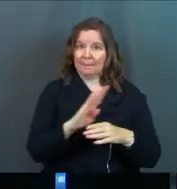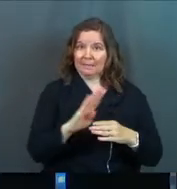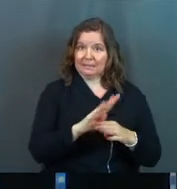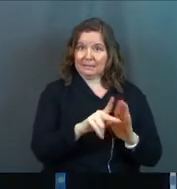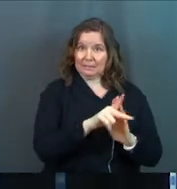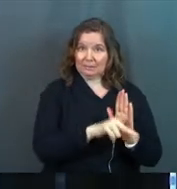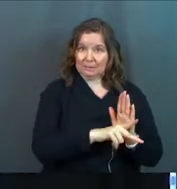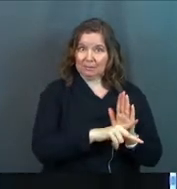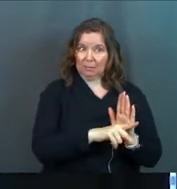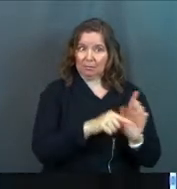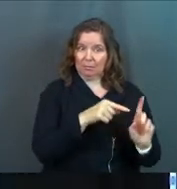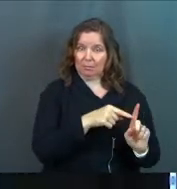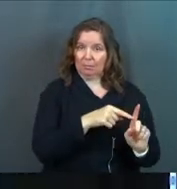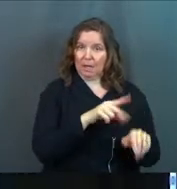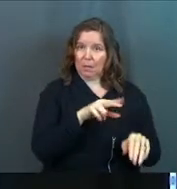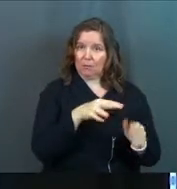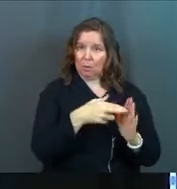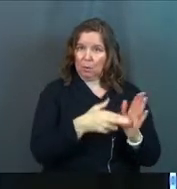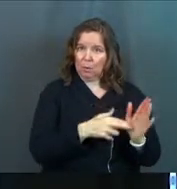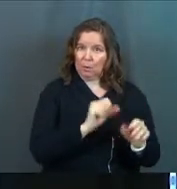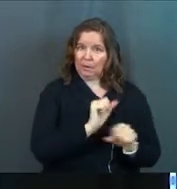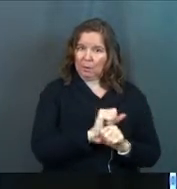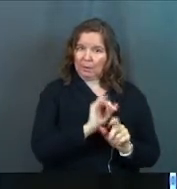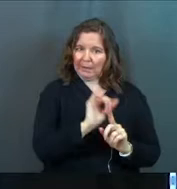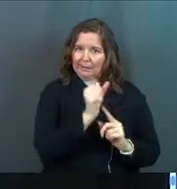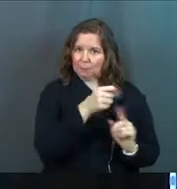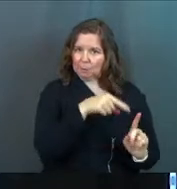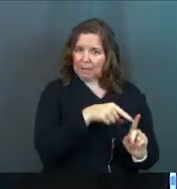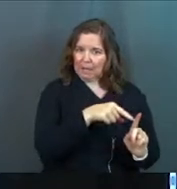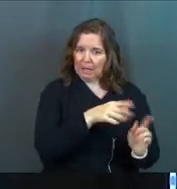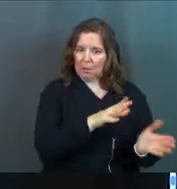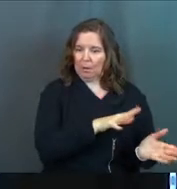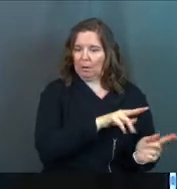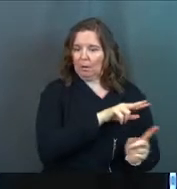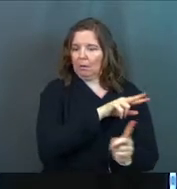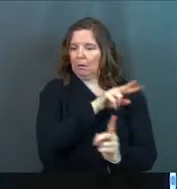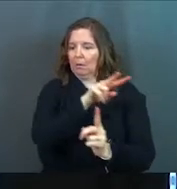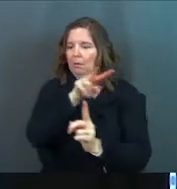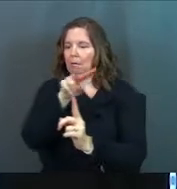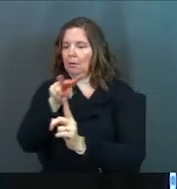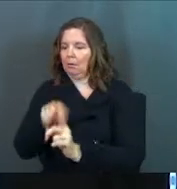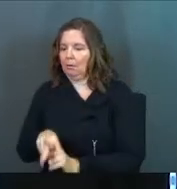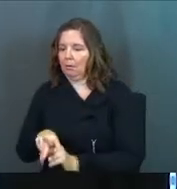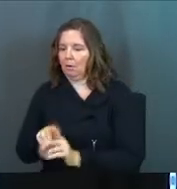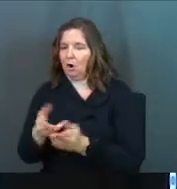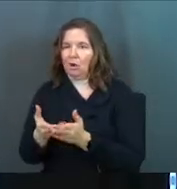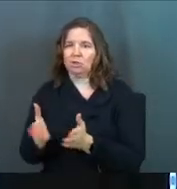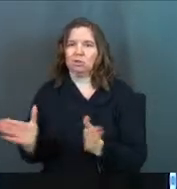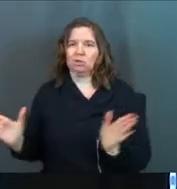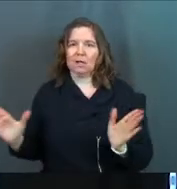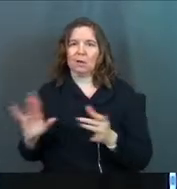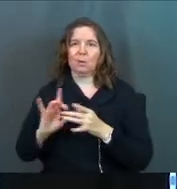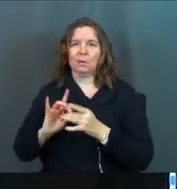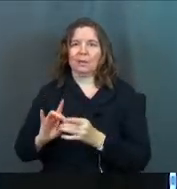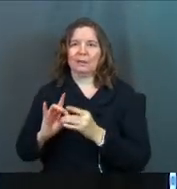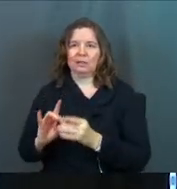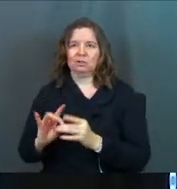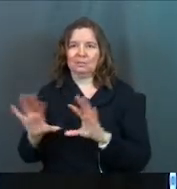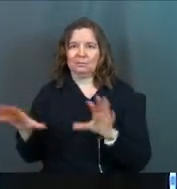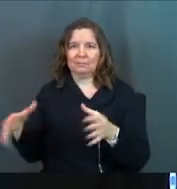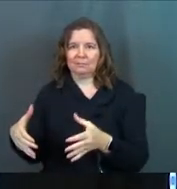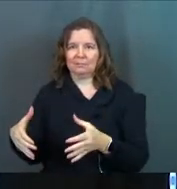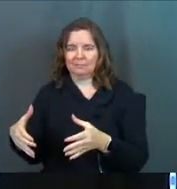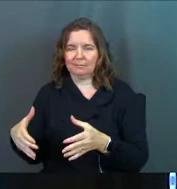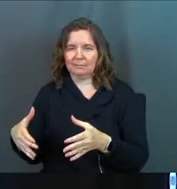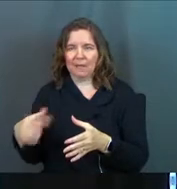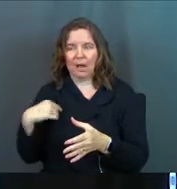principle, and a principle that works in certain contexts, and we've brought it over into our general relationship context,